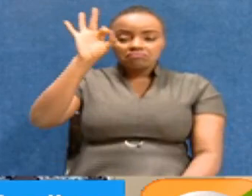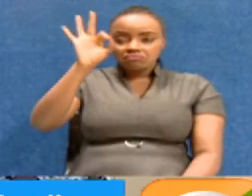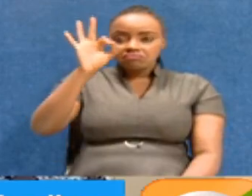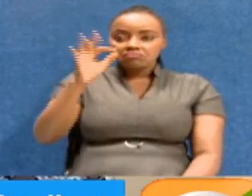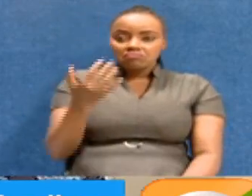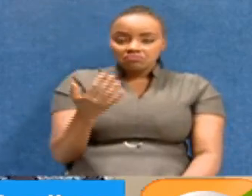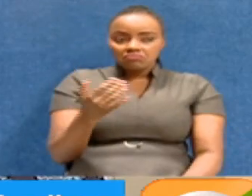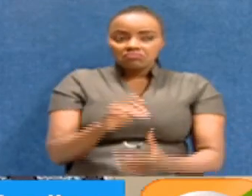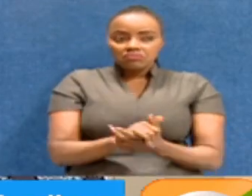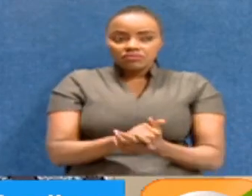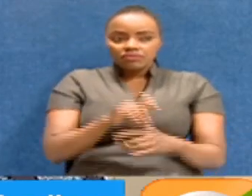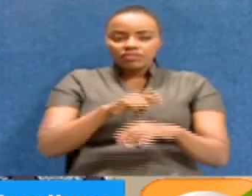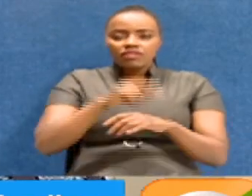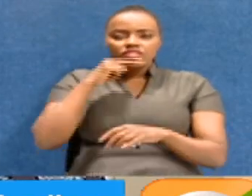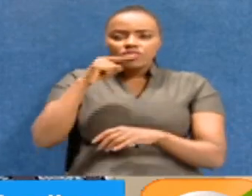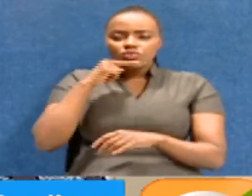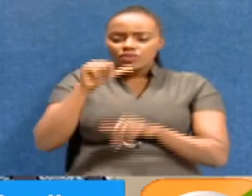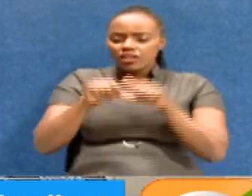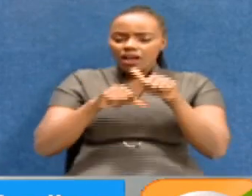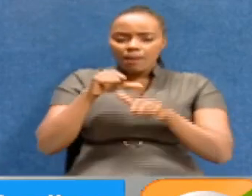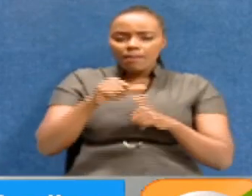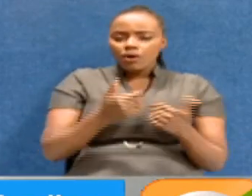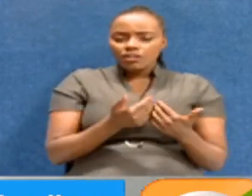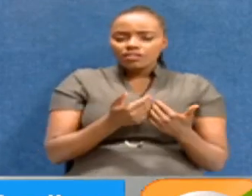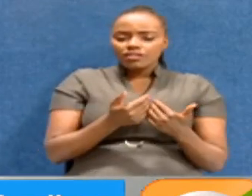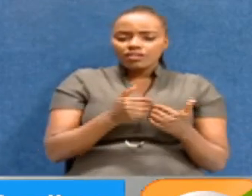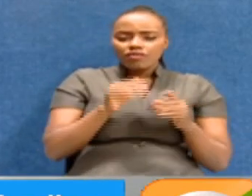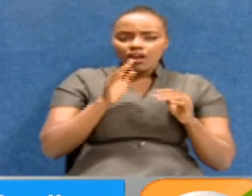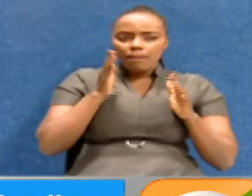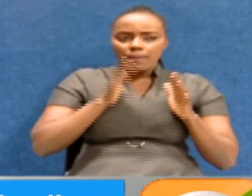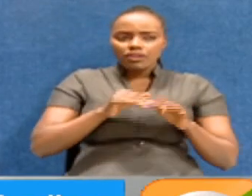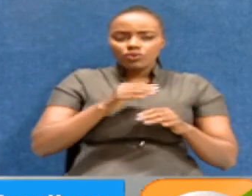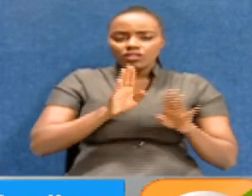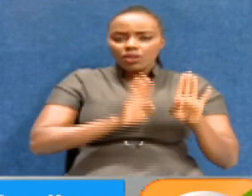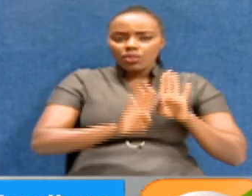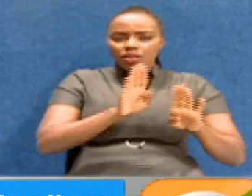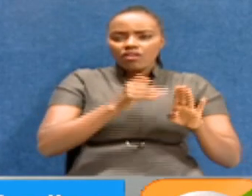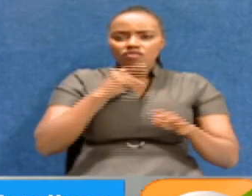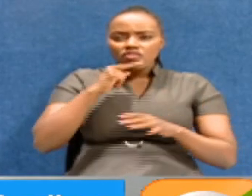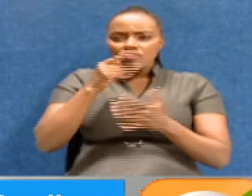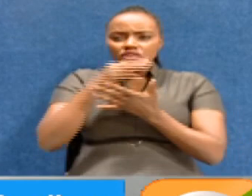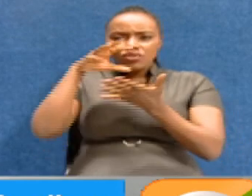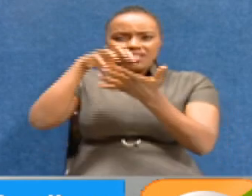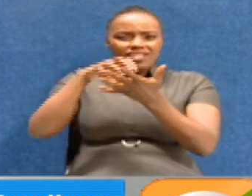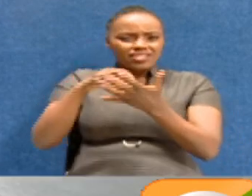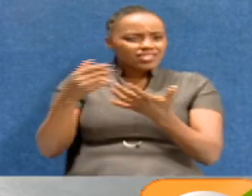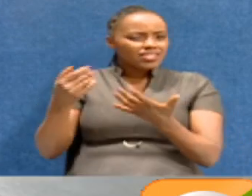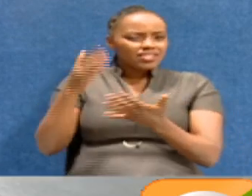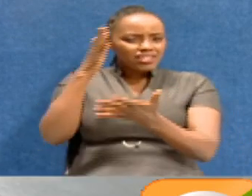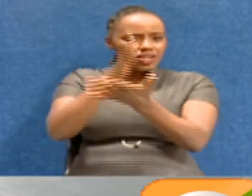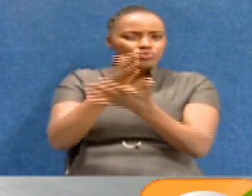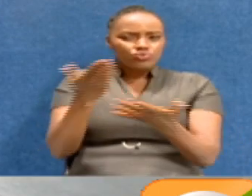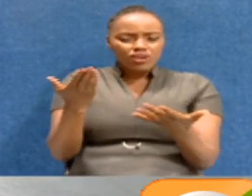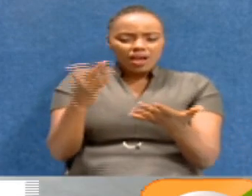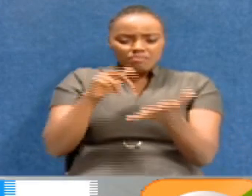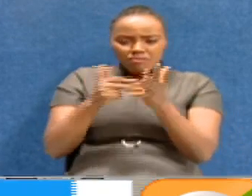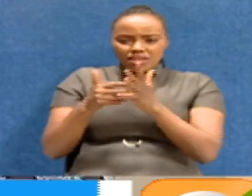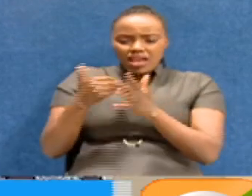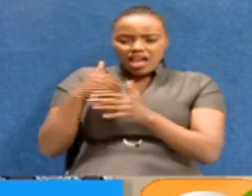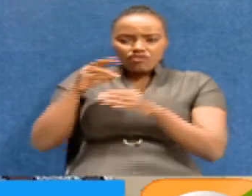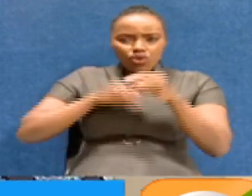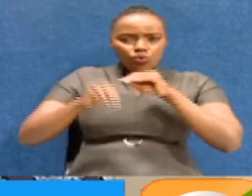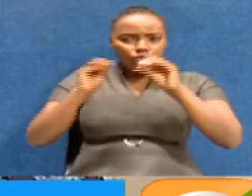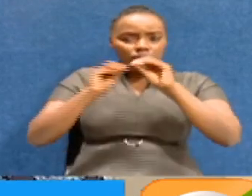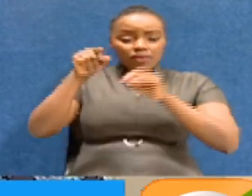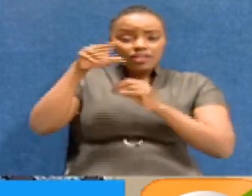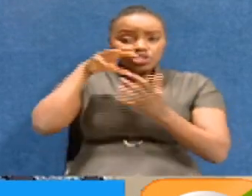And steadfast. When you mention integrity, this is someone who's not been mentioned in any case, right? Definitely. You know, that